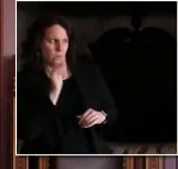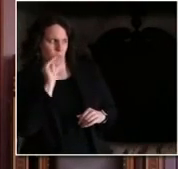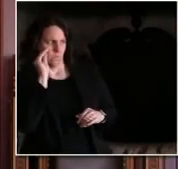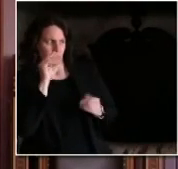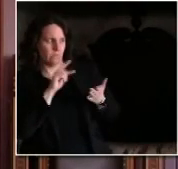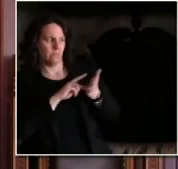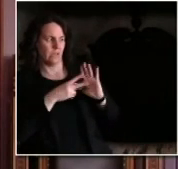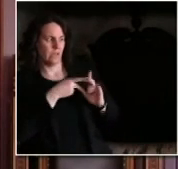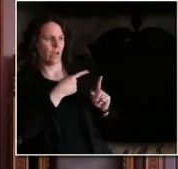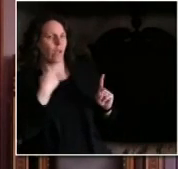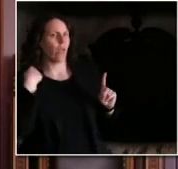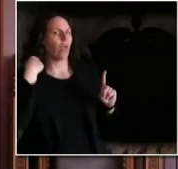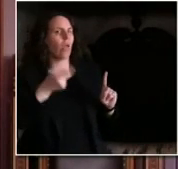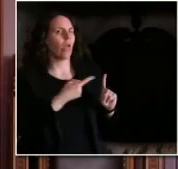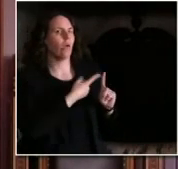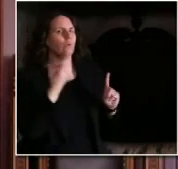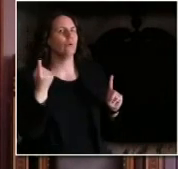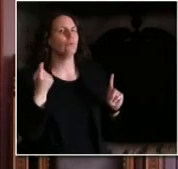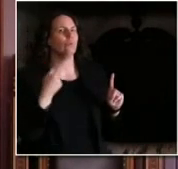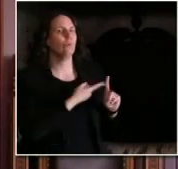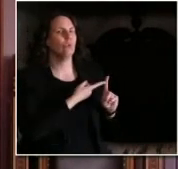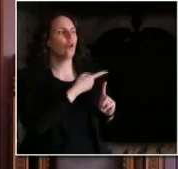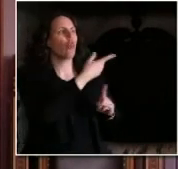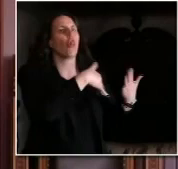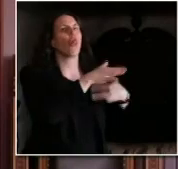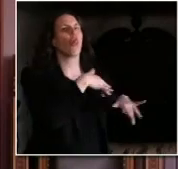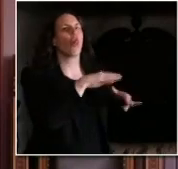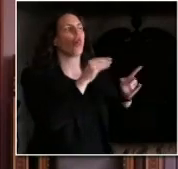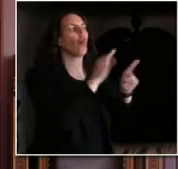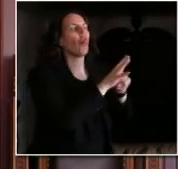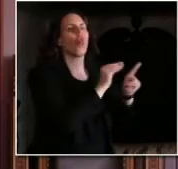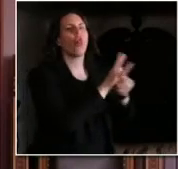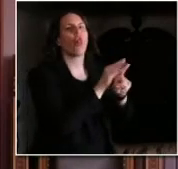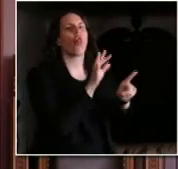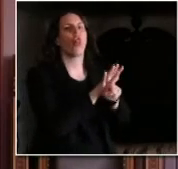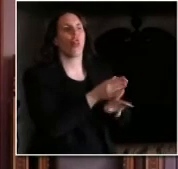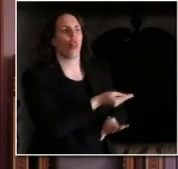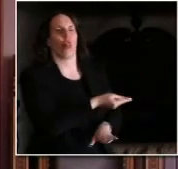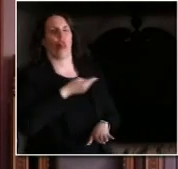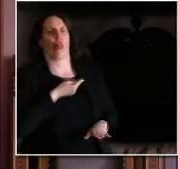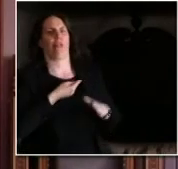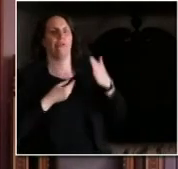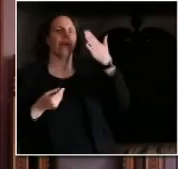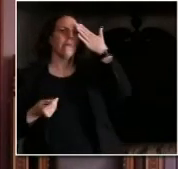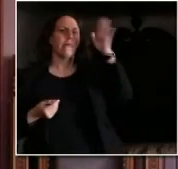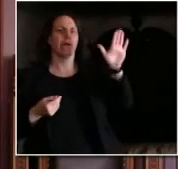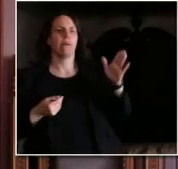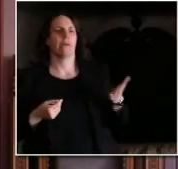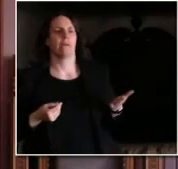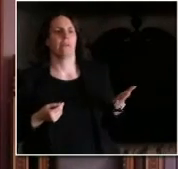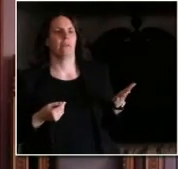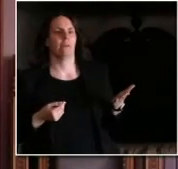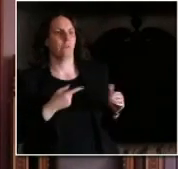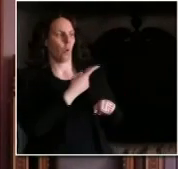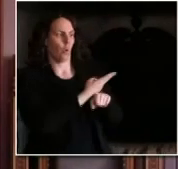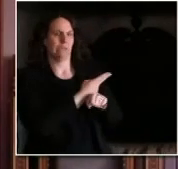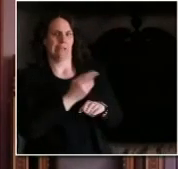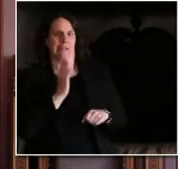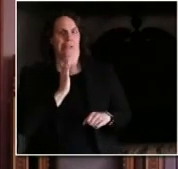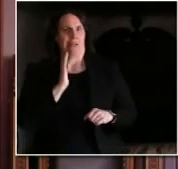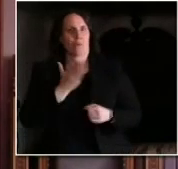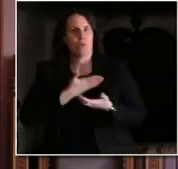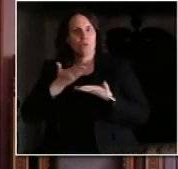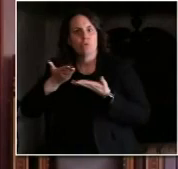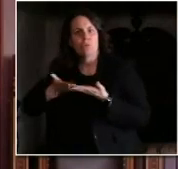second homes but the fact of the matter is by them coming there they're using resources that would normally be used for the people that live